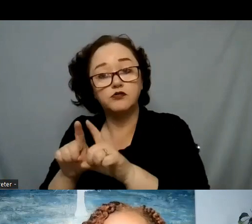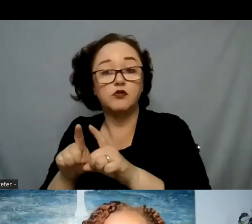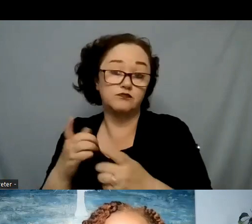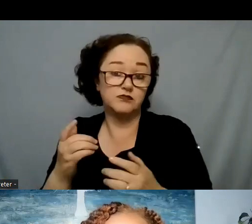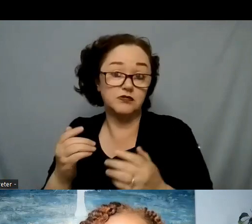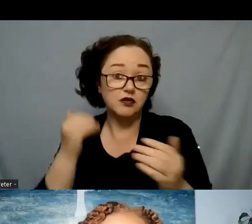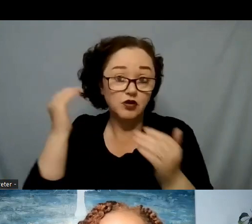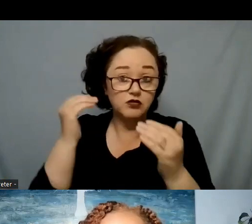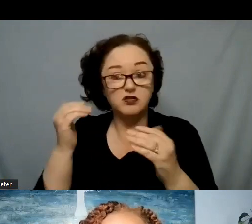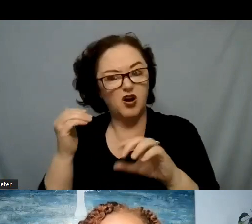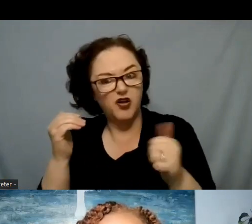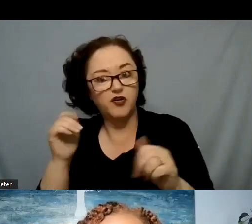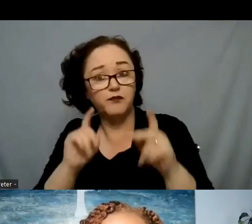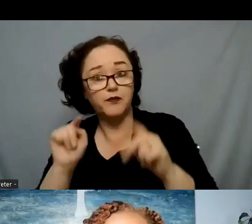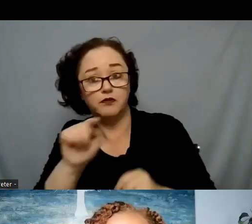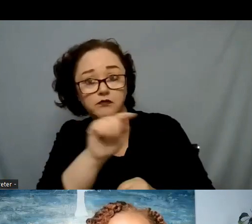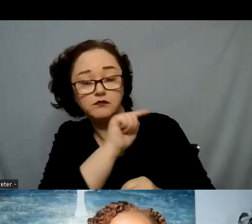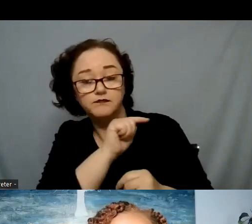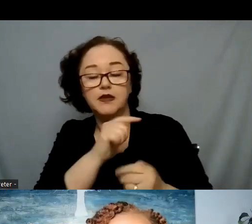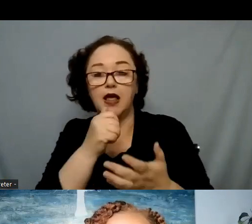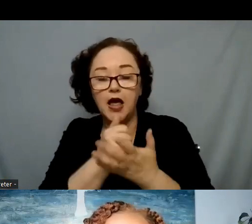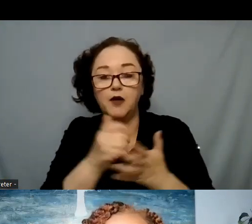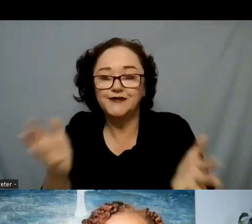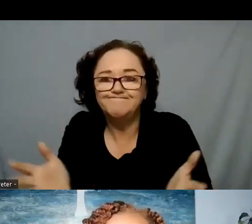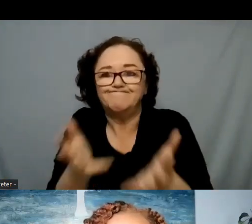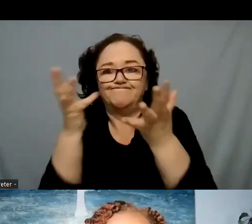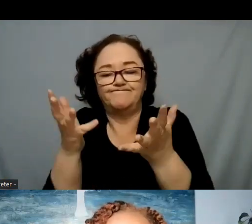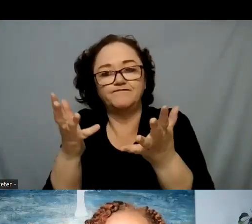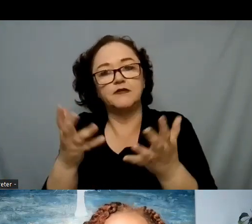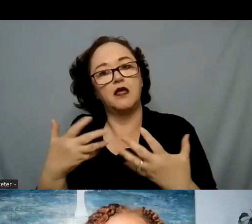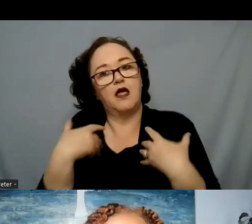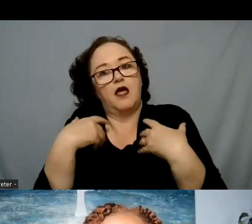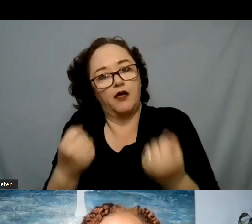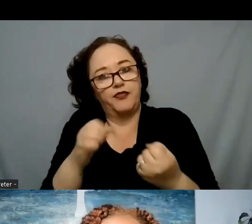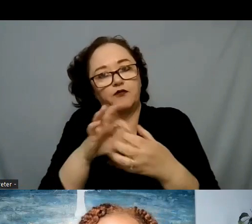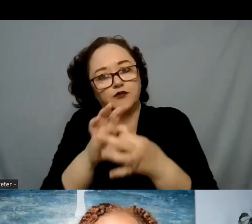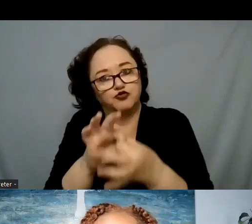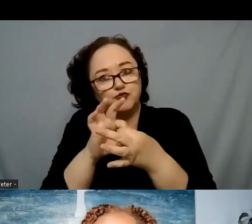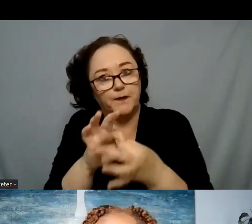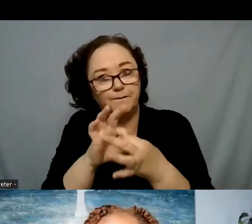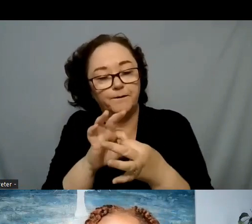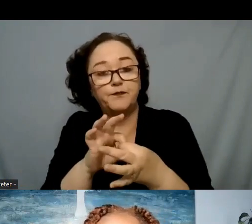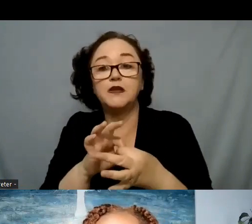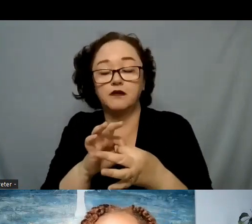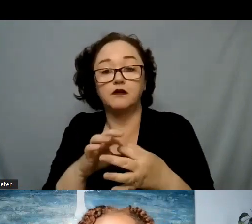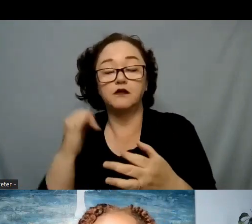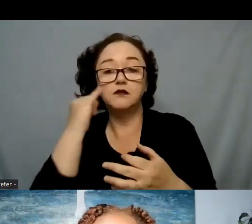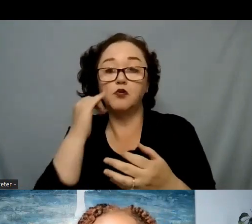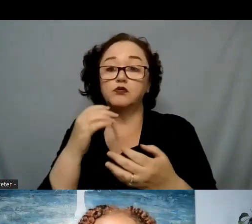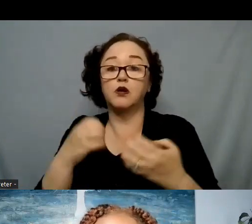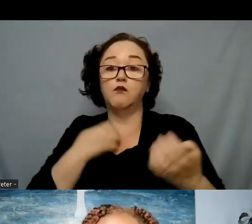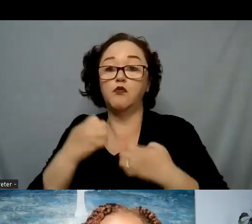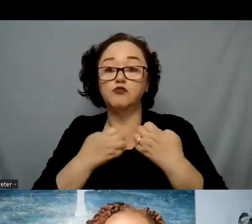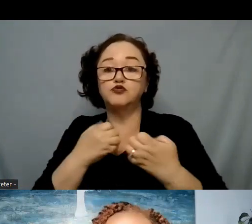building healthy relationships because having relationships that are emotionally close that that can really